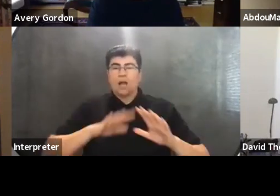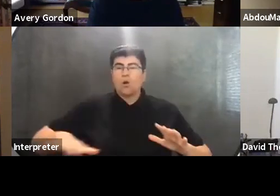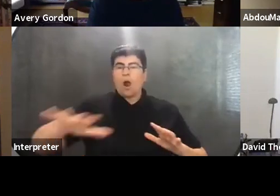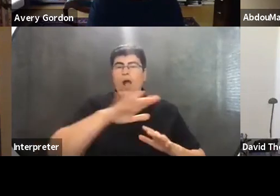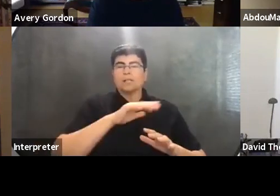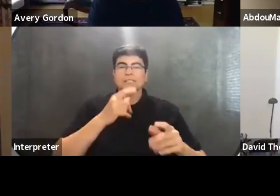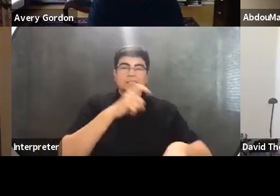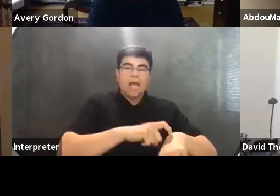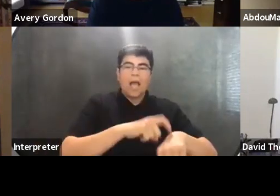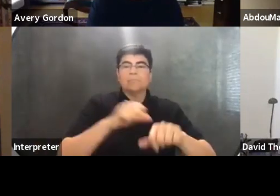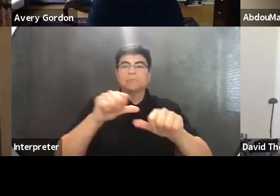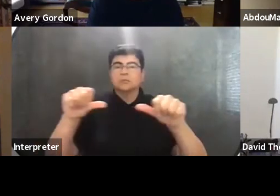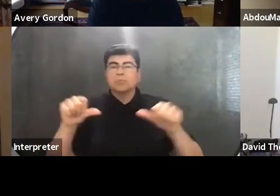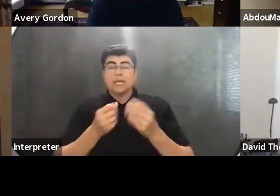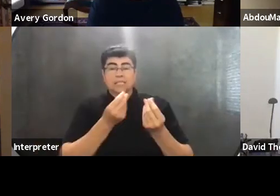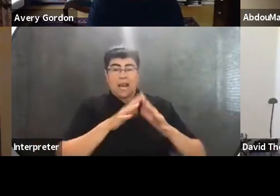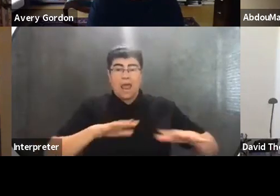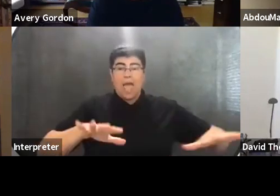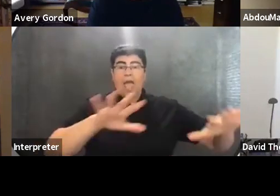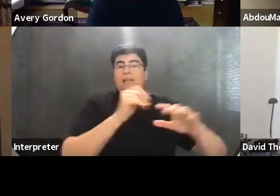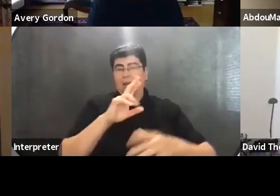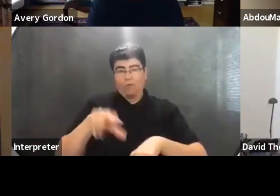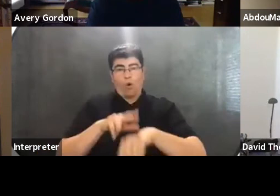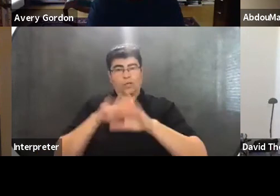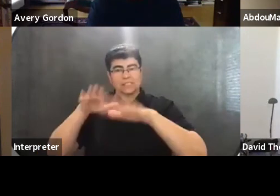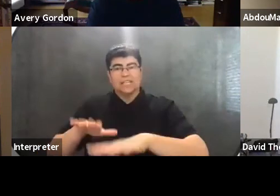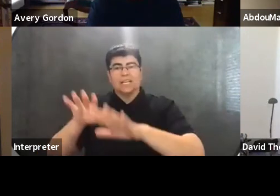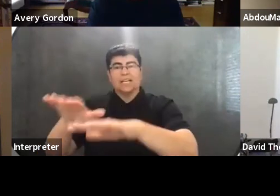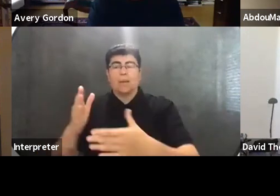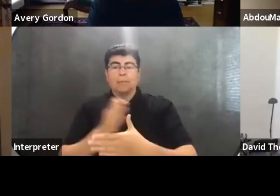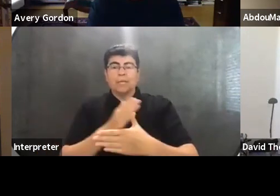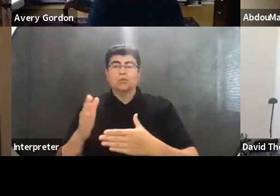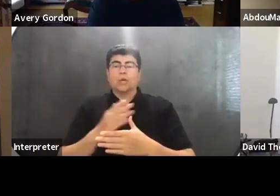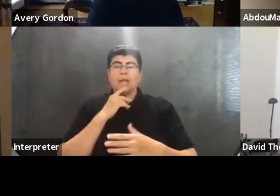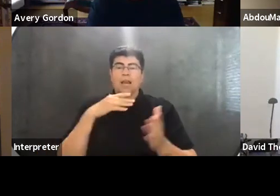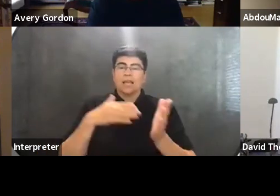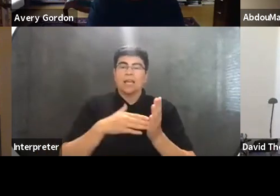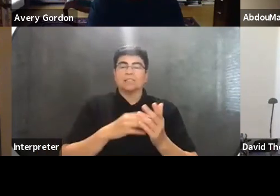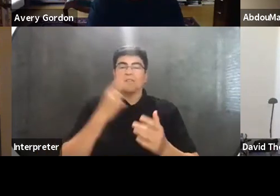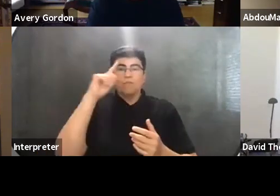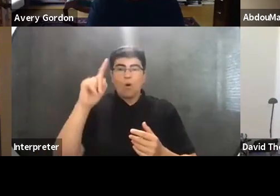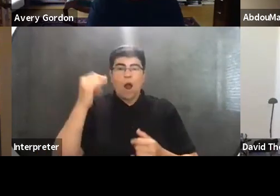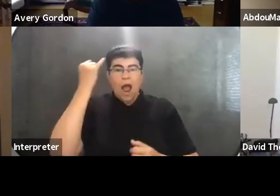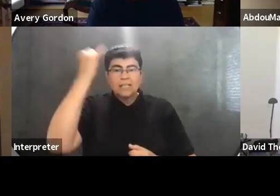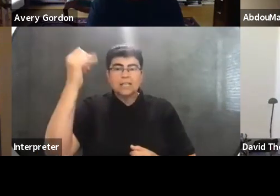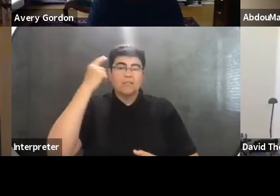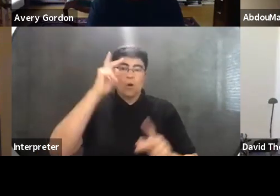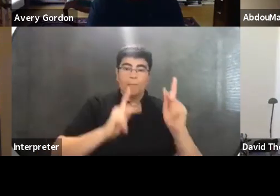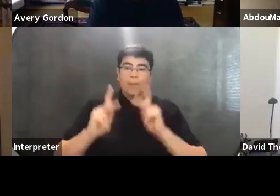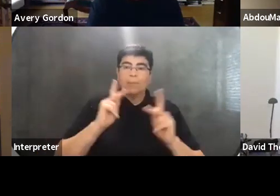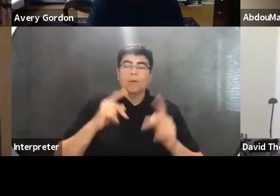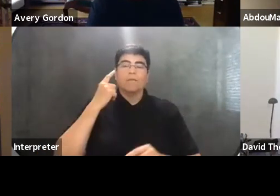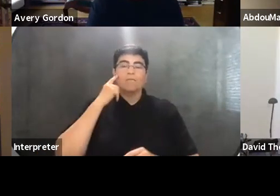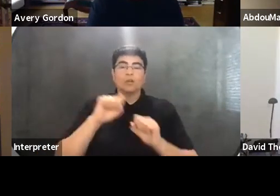across land and, of course, sea, between and against and on of ideas of people, of